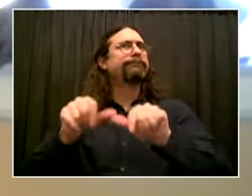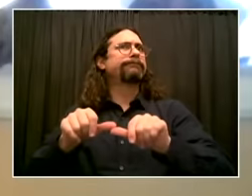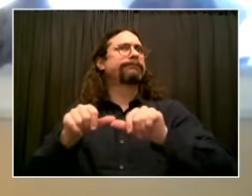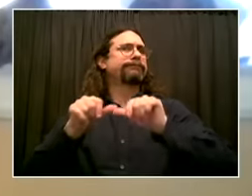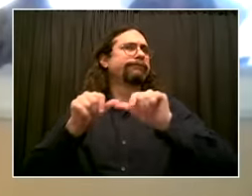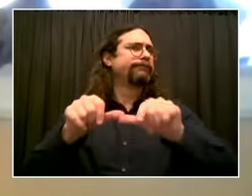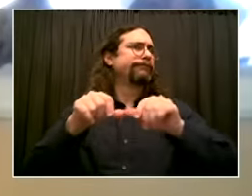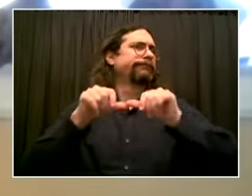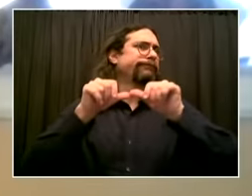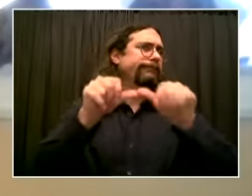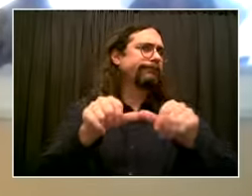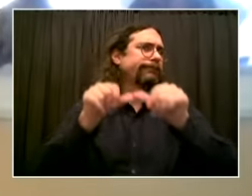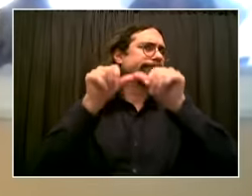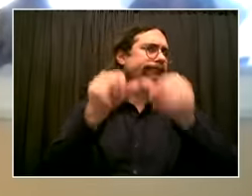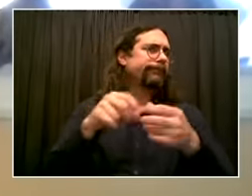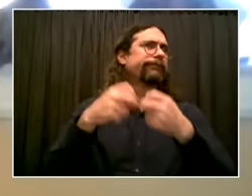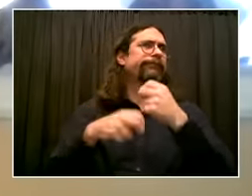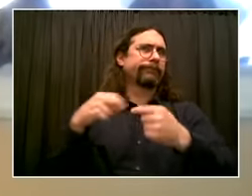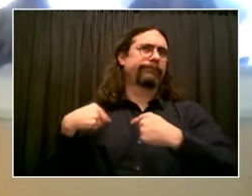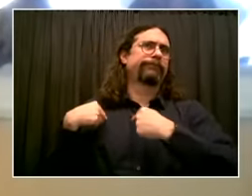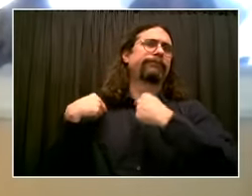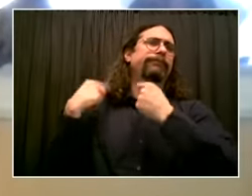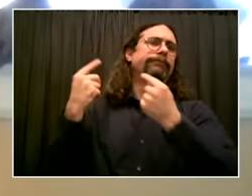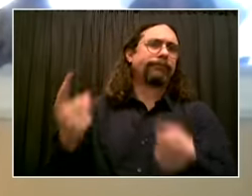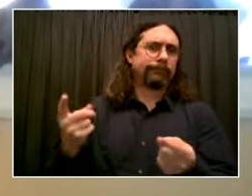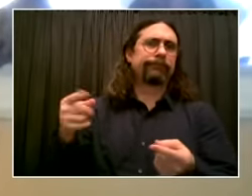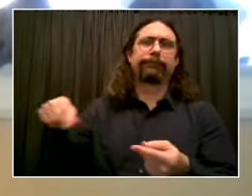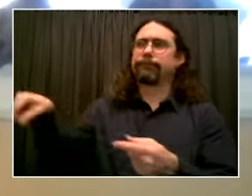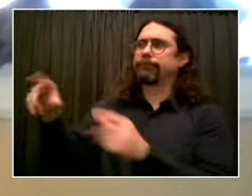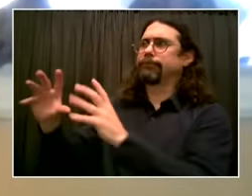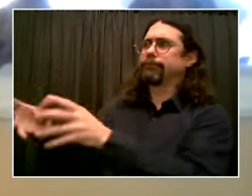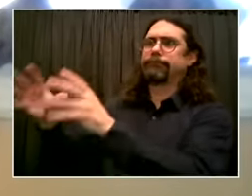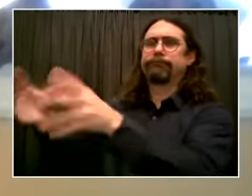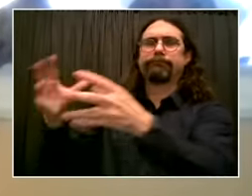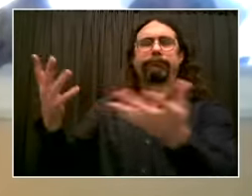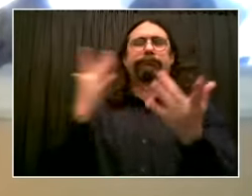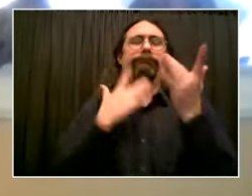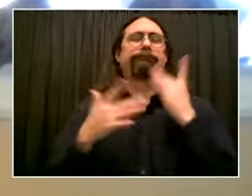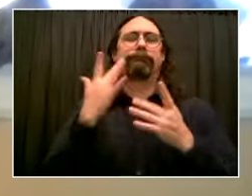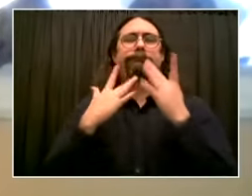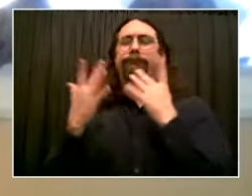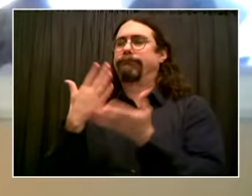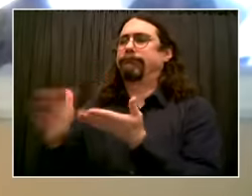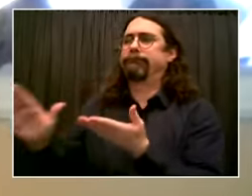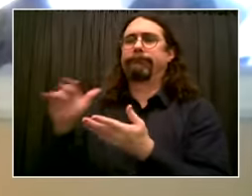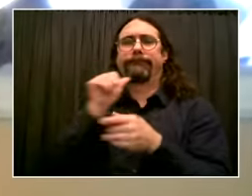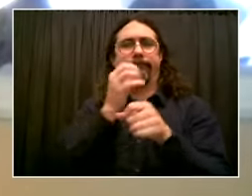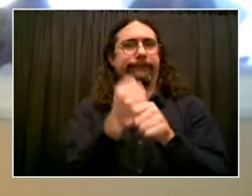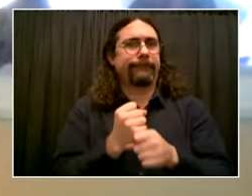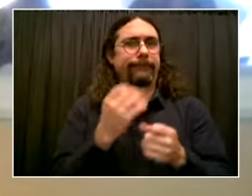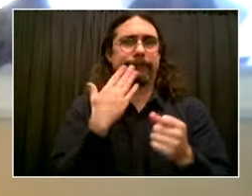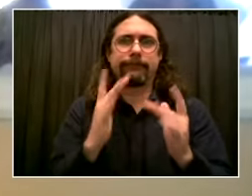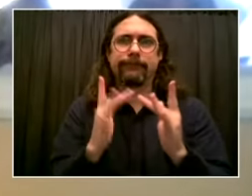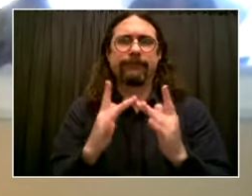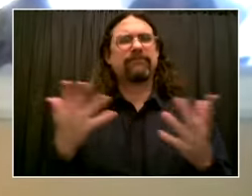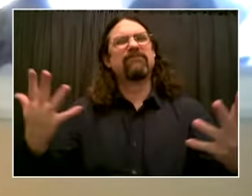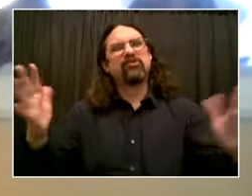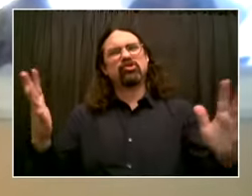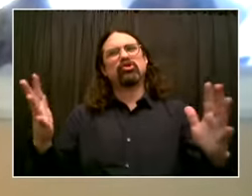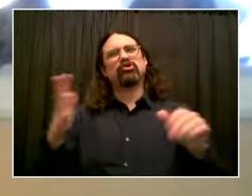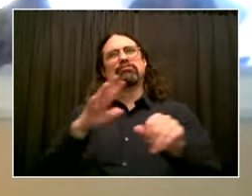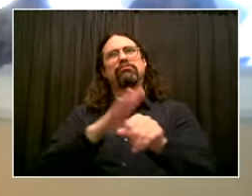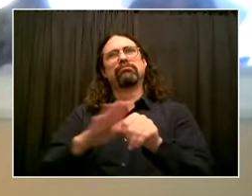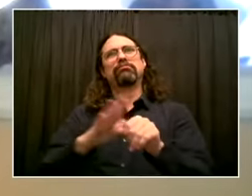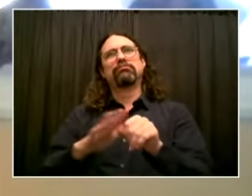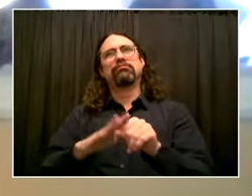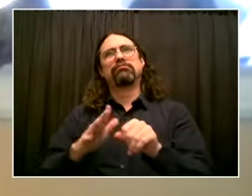about devices, about hardware, and there's a piece about access to high-speed broadband. And what we're addressing here is kind of that second piece.